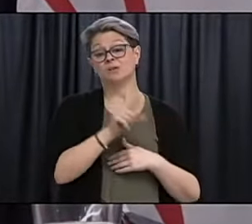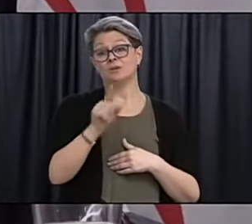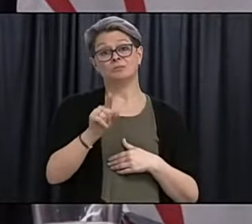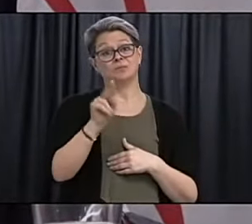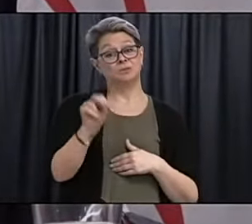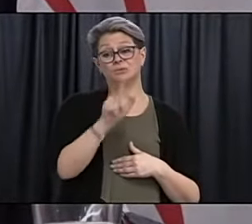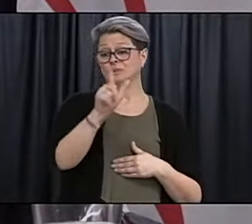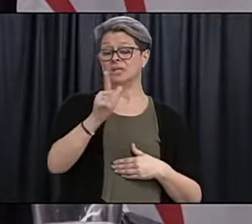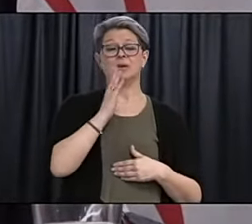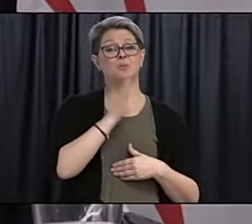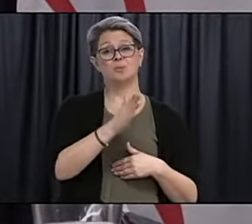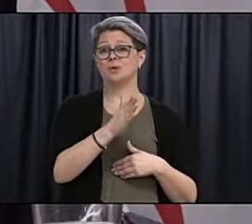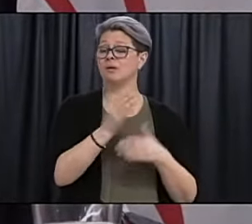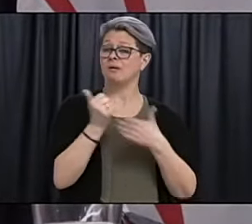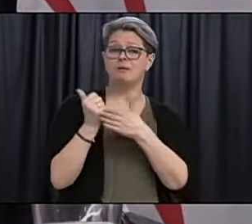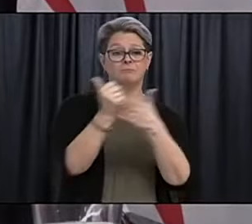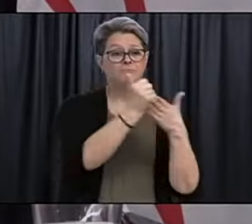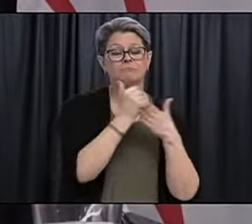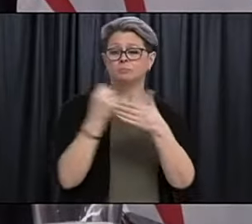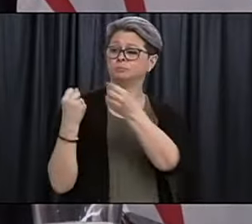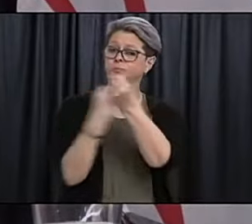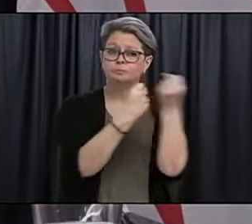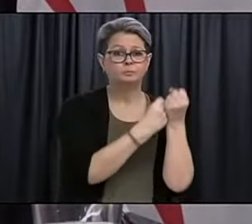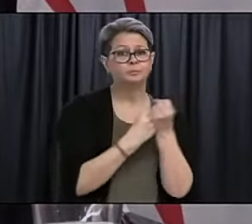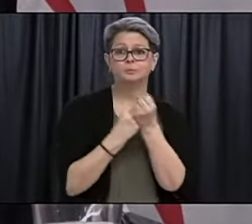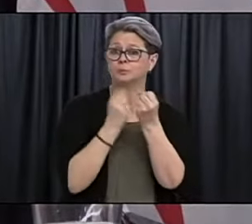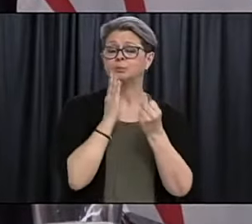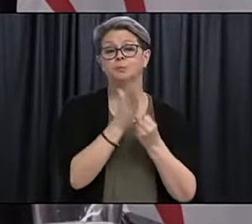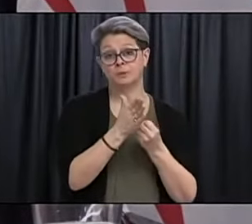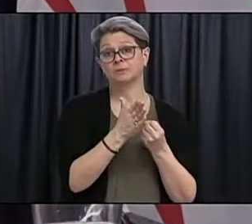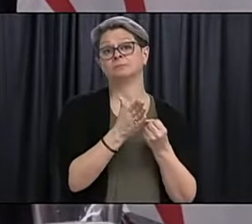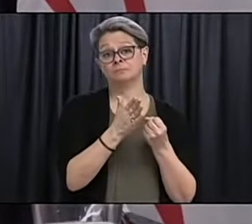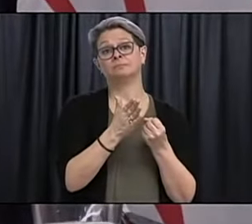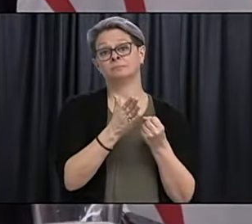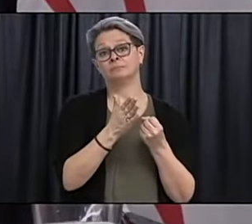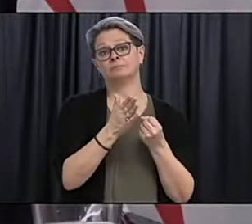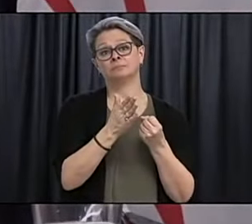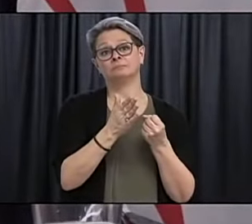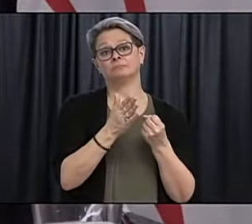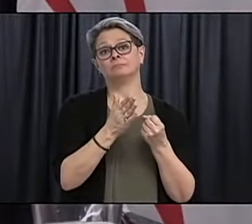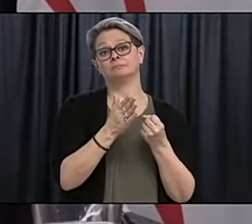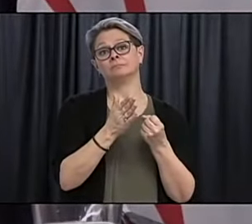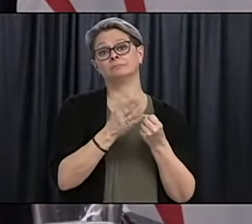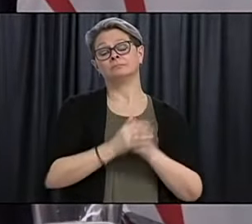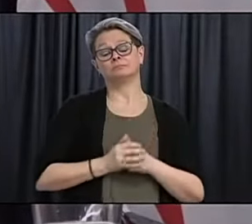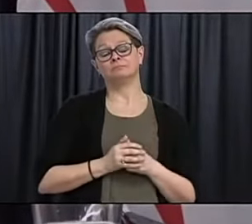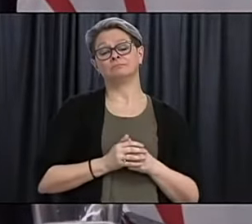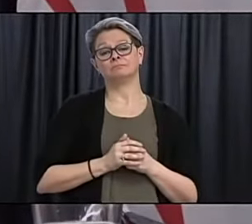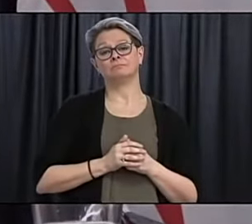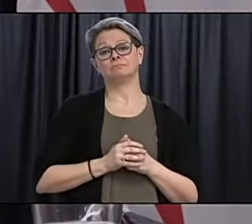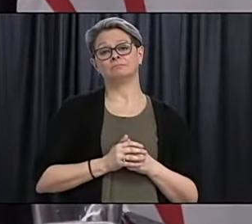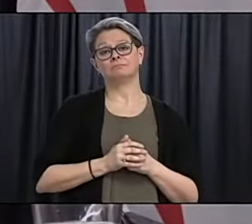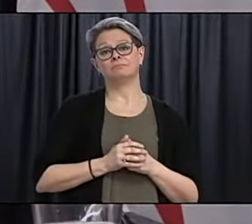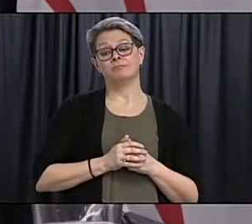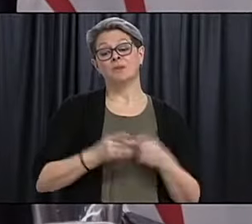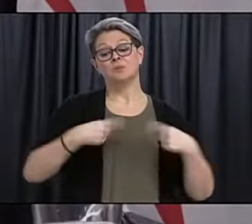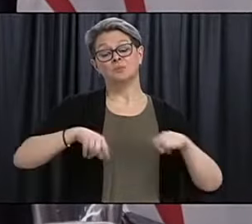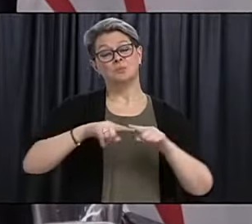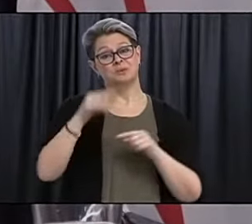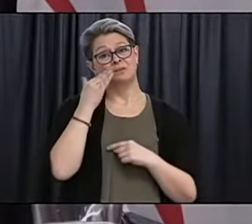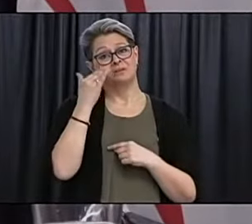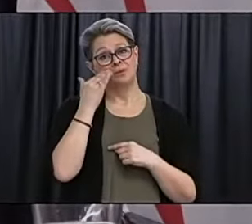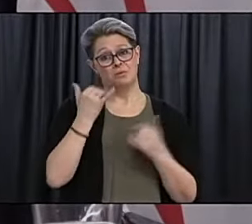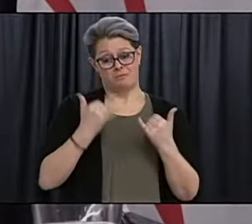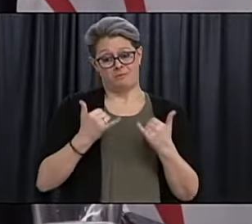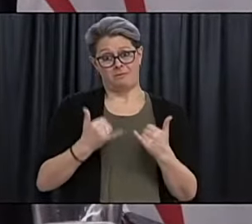the people of Newfoundland and Labrador's government, I'm sure it will be there, uh, to support, uh, mental health and addictions moving forward. We recognize that